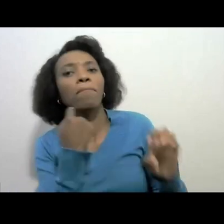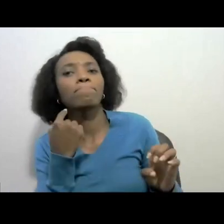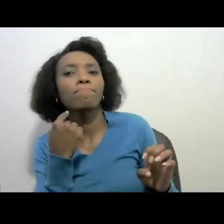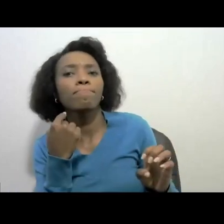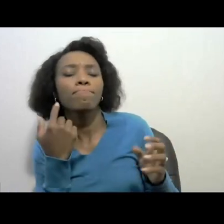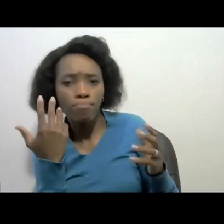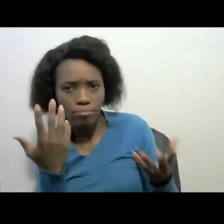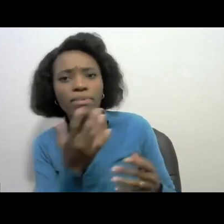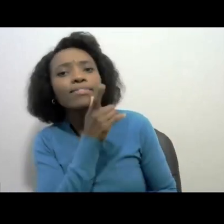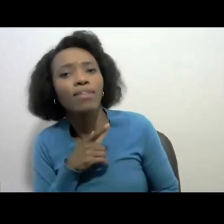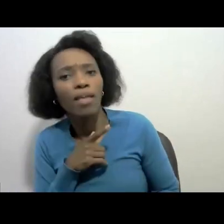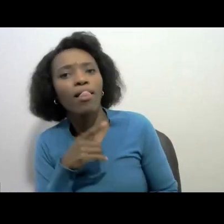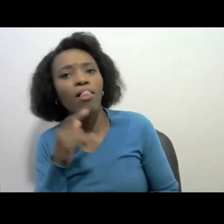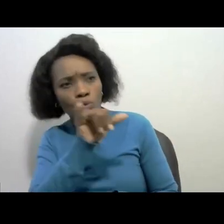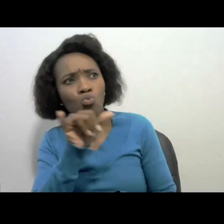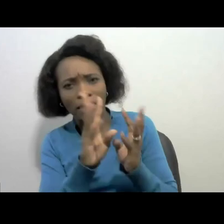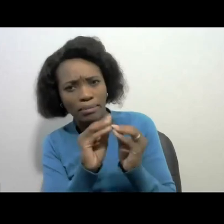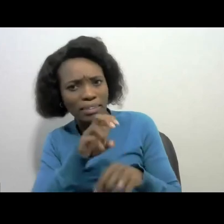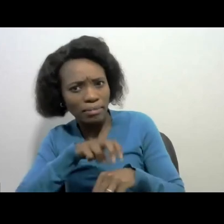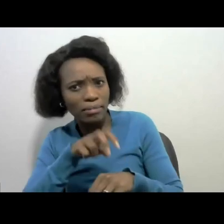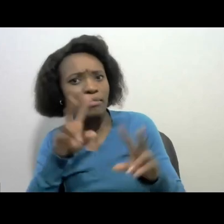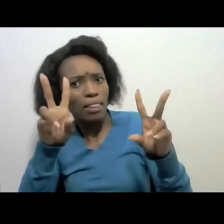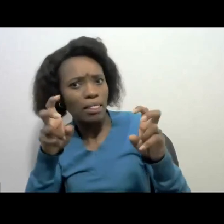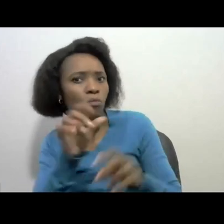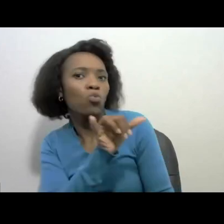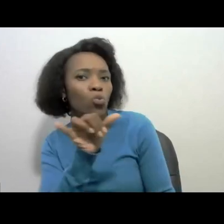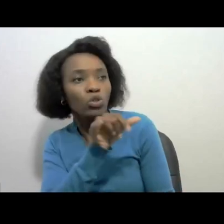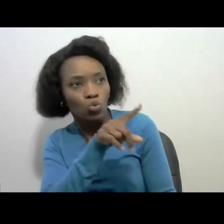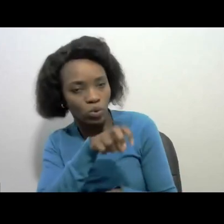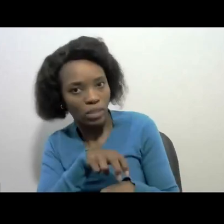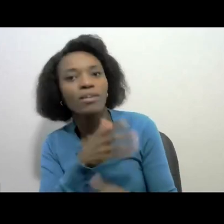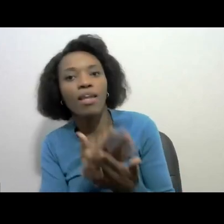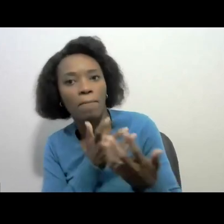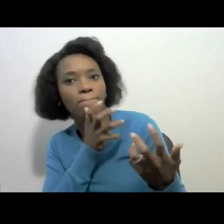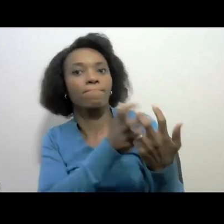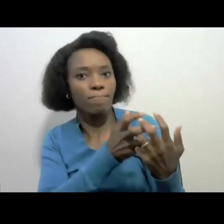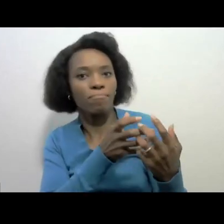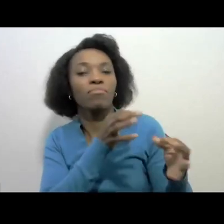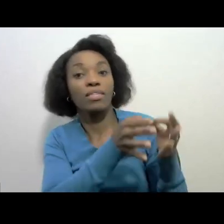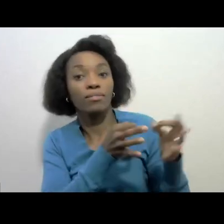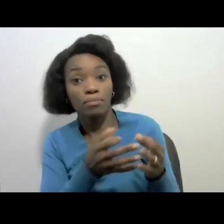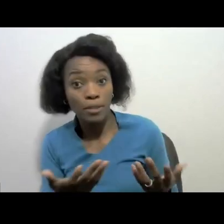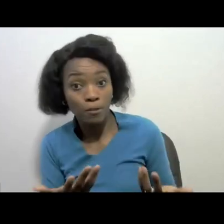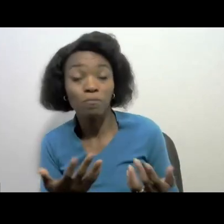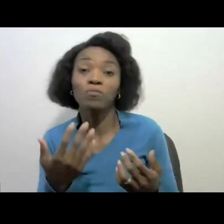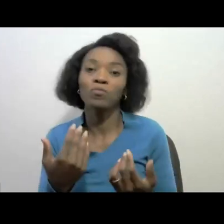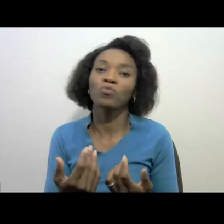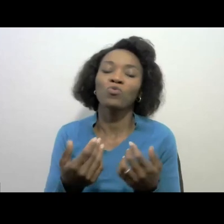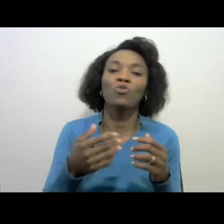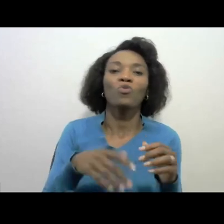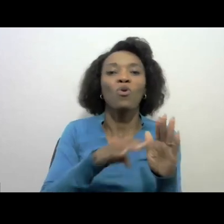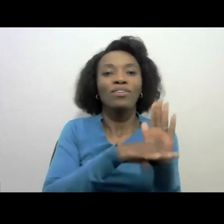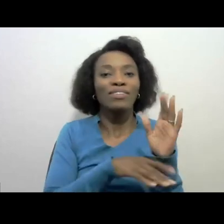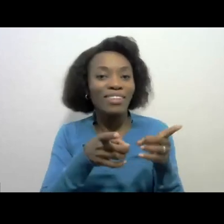because we're wanting to make sure that we're always on point with what you need. Madam Program Director, panel members, and